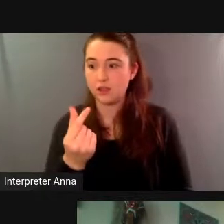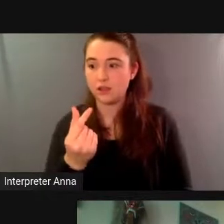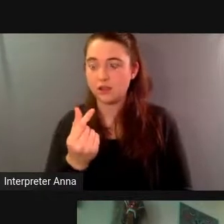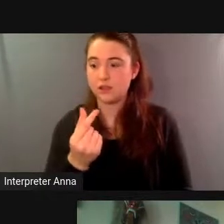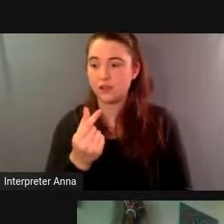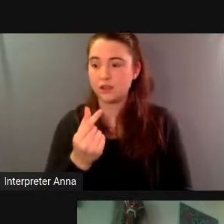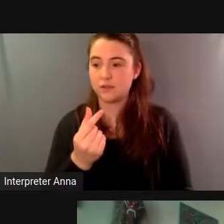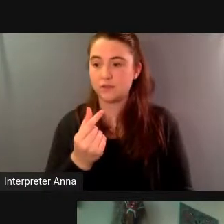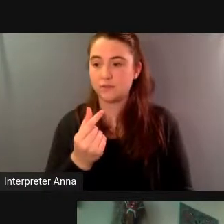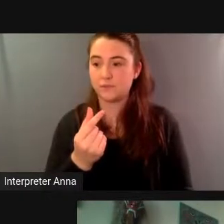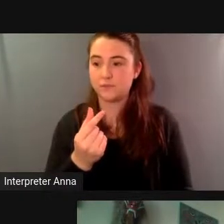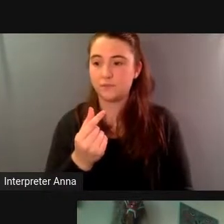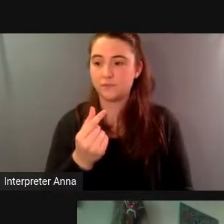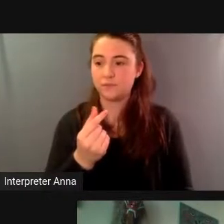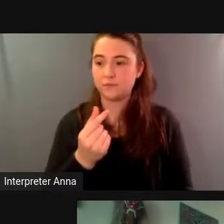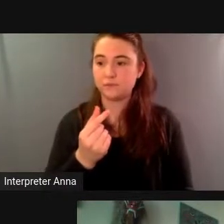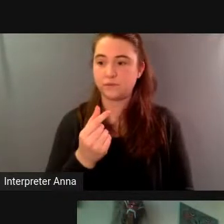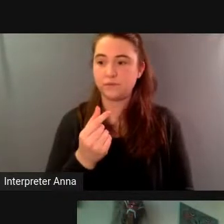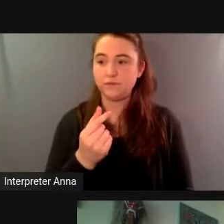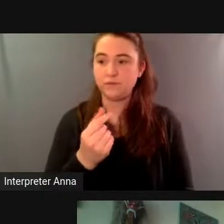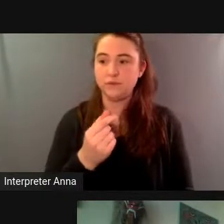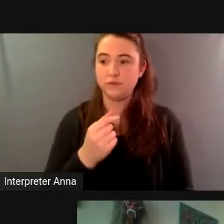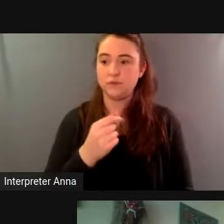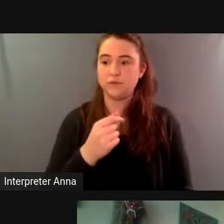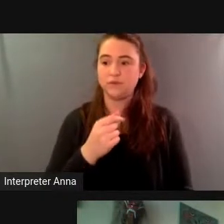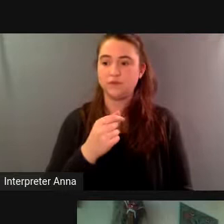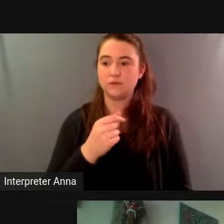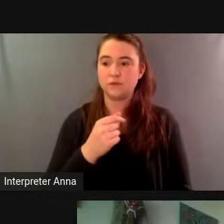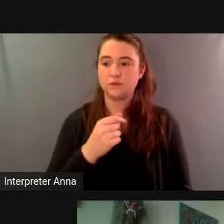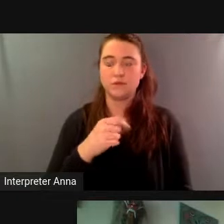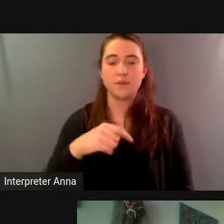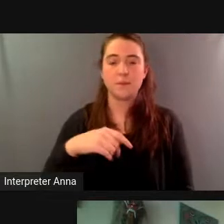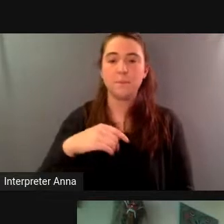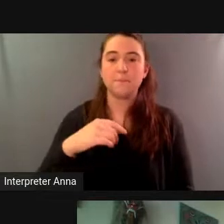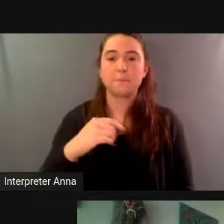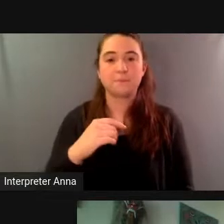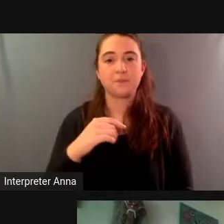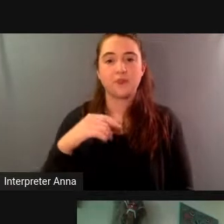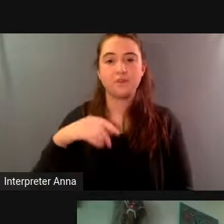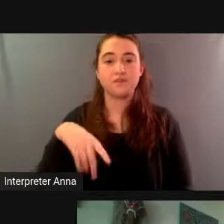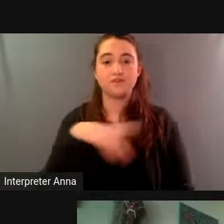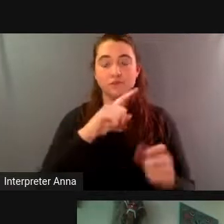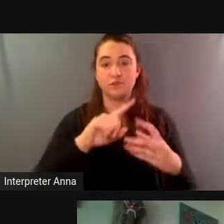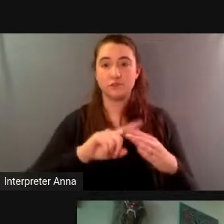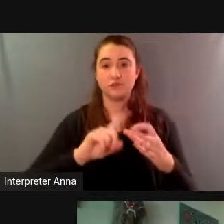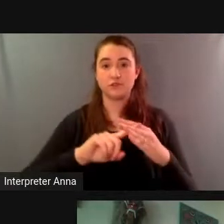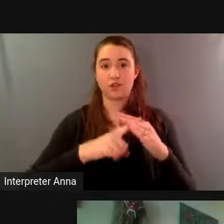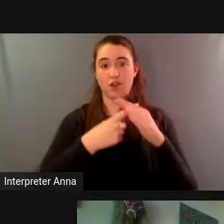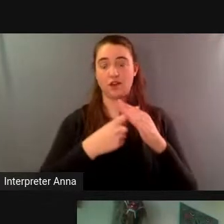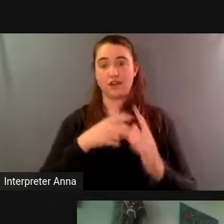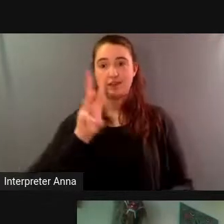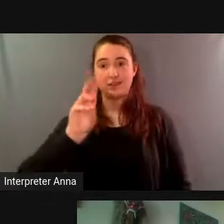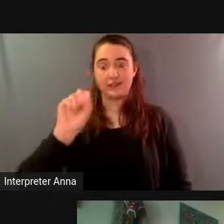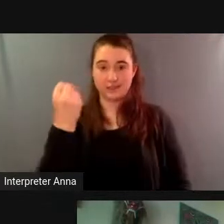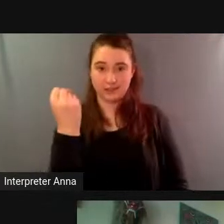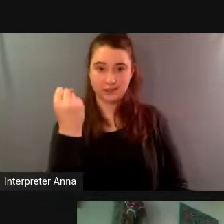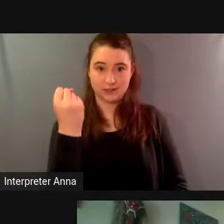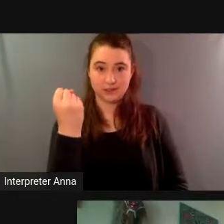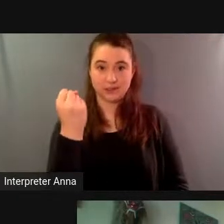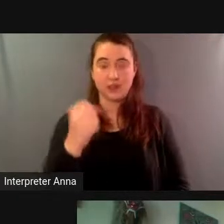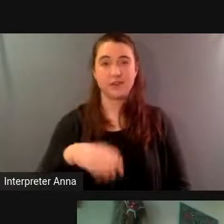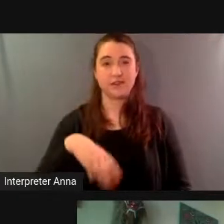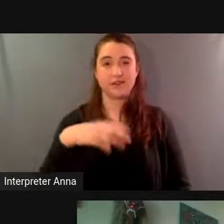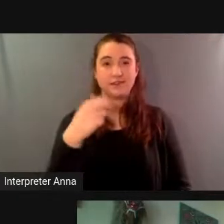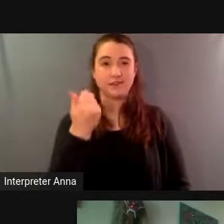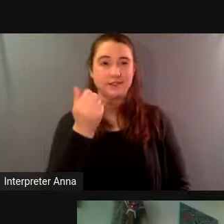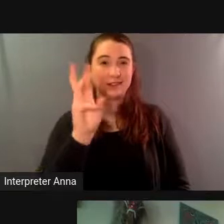biosphere 2 she was a very talented cinematographer and starting in the 60s she was filming this group's activity on 16 millimeter film